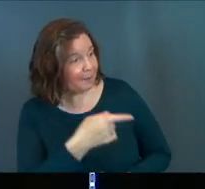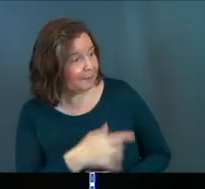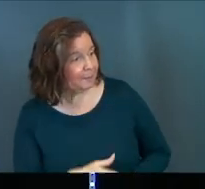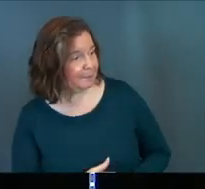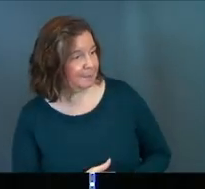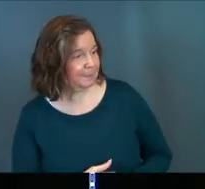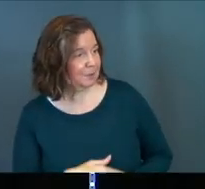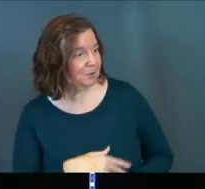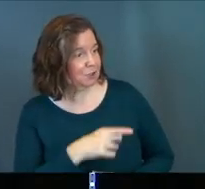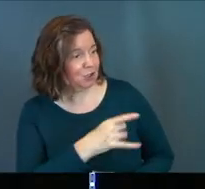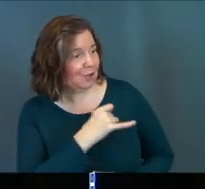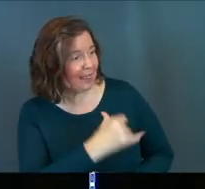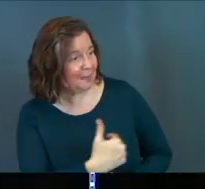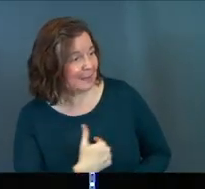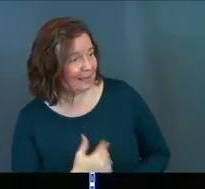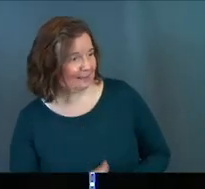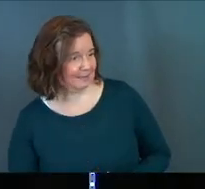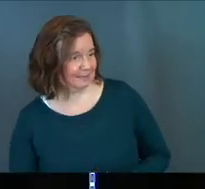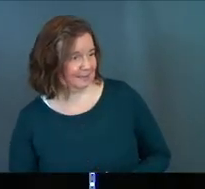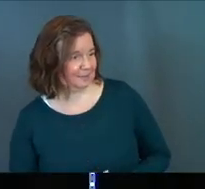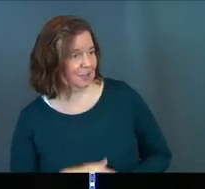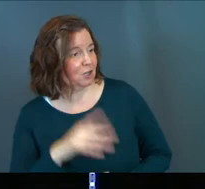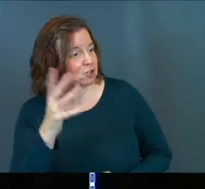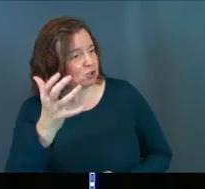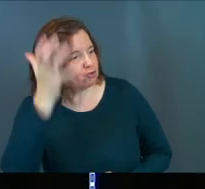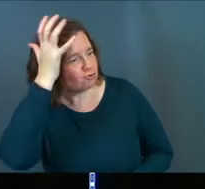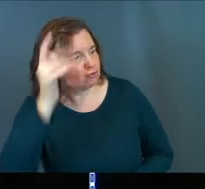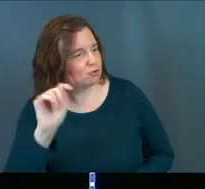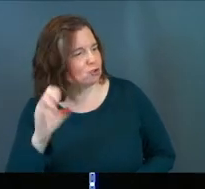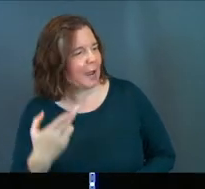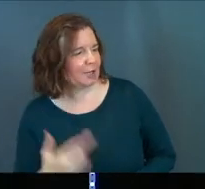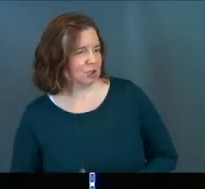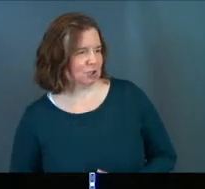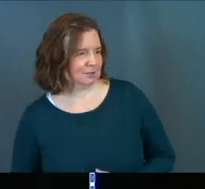is. You're just like me. Trash.